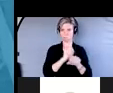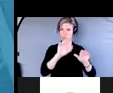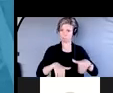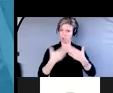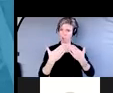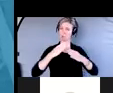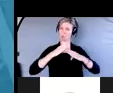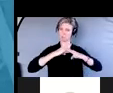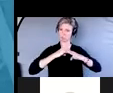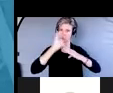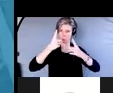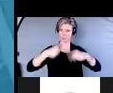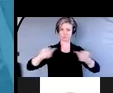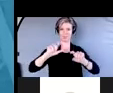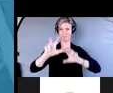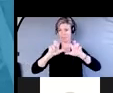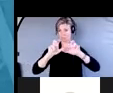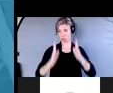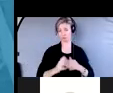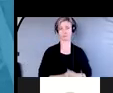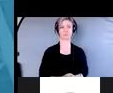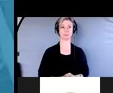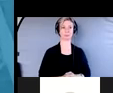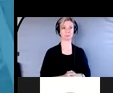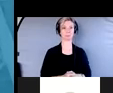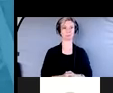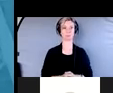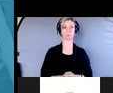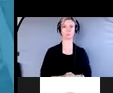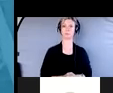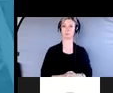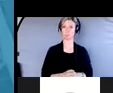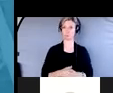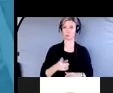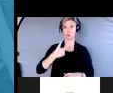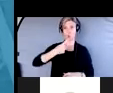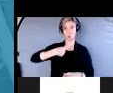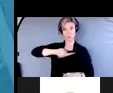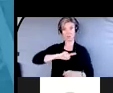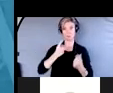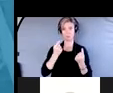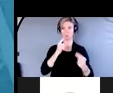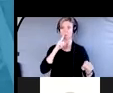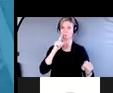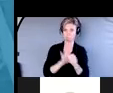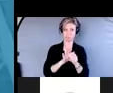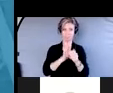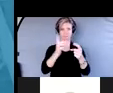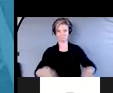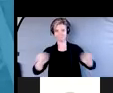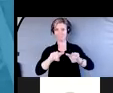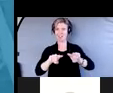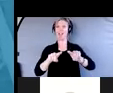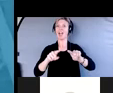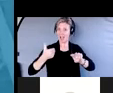best ways that we can do that is by, you know, ensuring that people have access to good education. I and Jennifer,